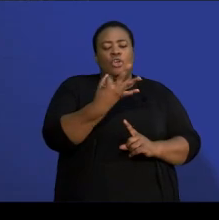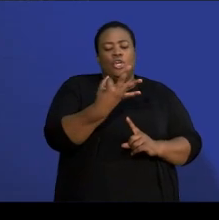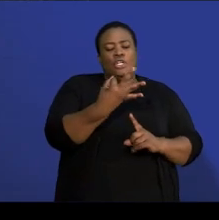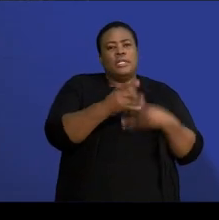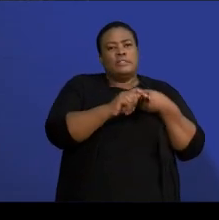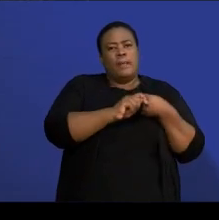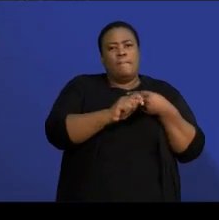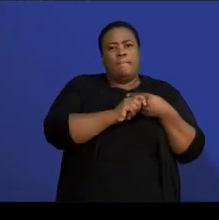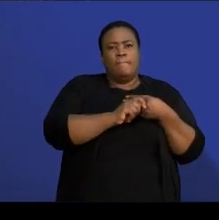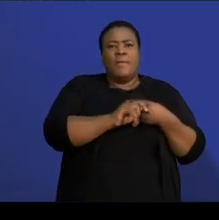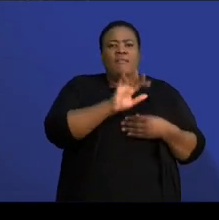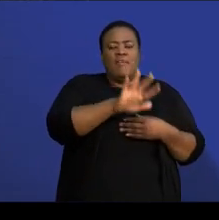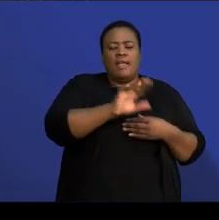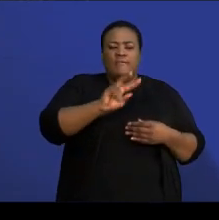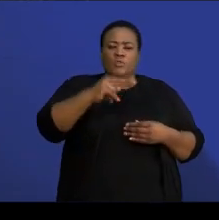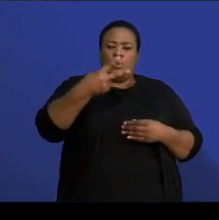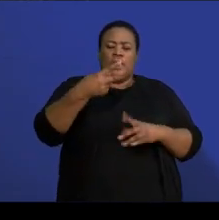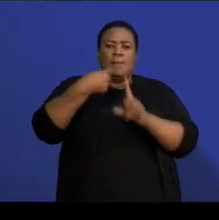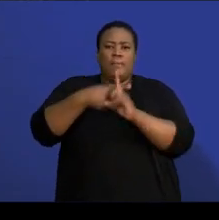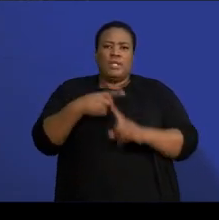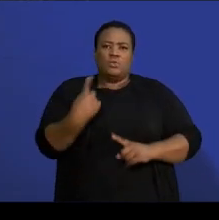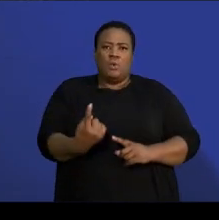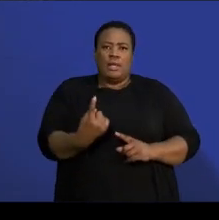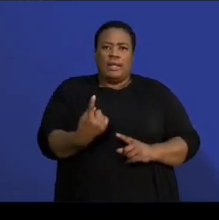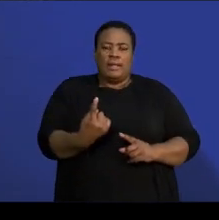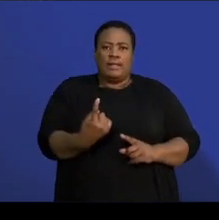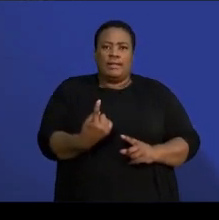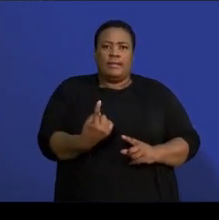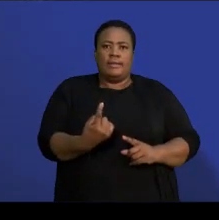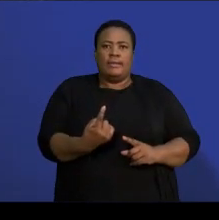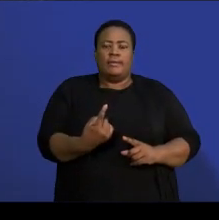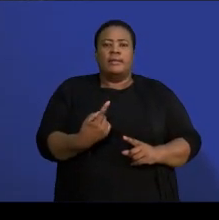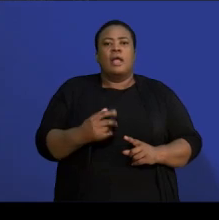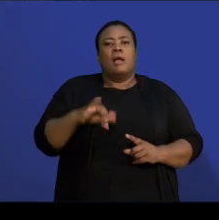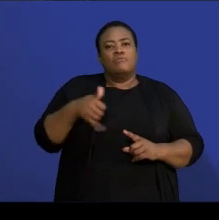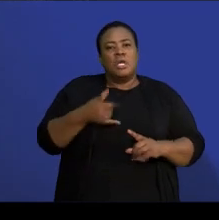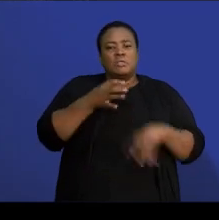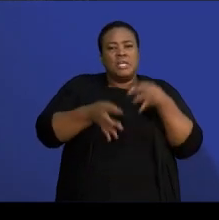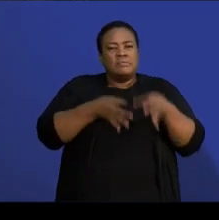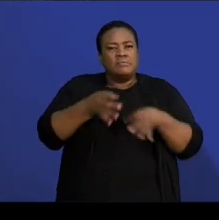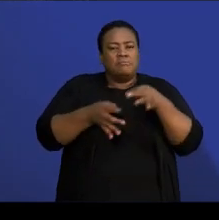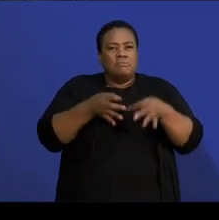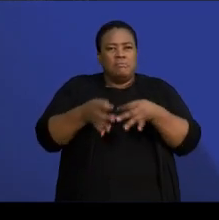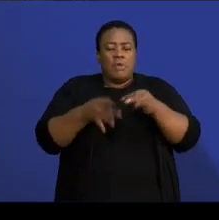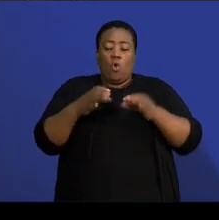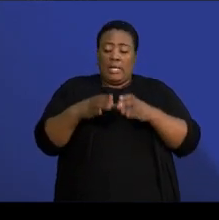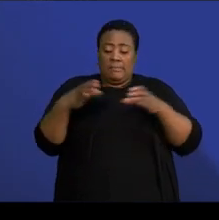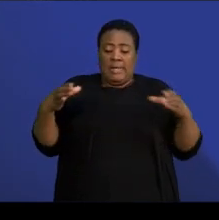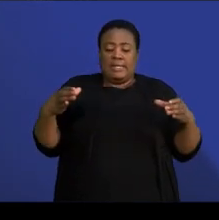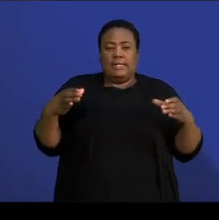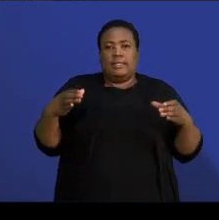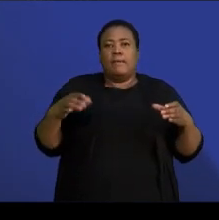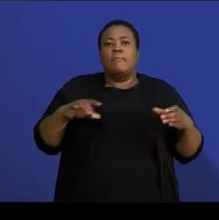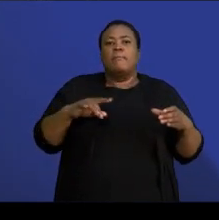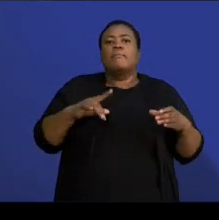be 5 squared plus 1. I'm just stating them or expanding them going down so that there's enough space.